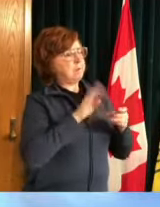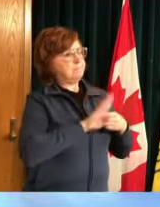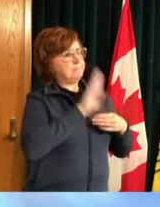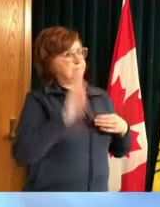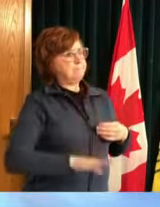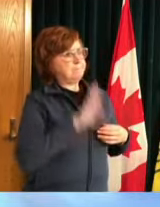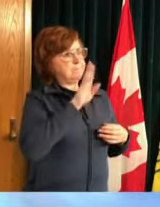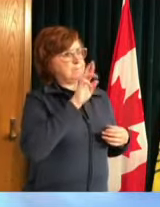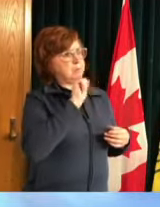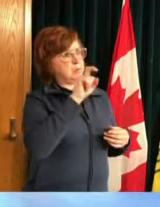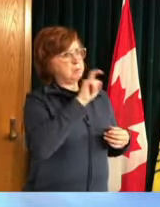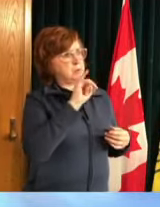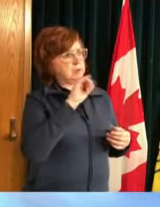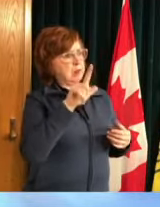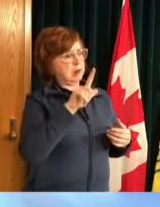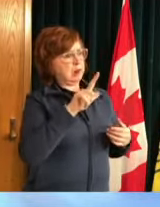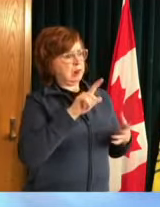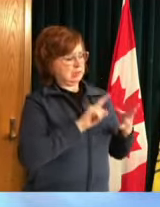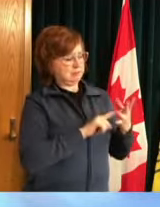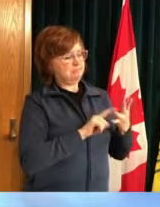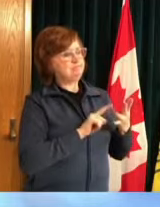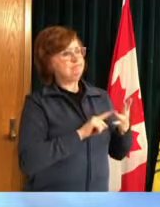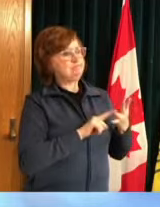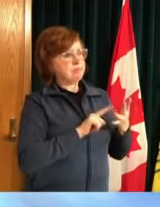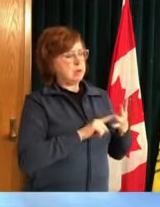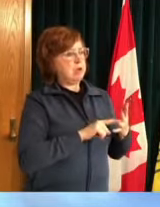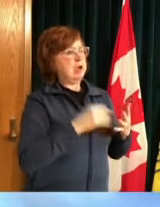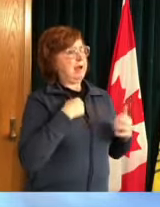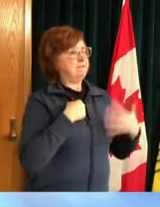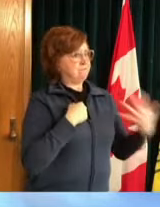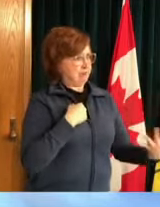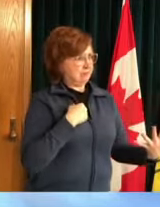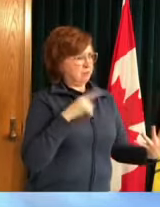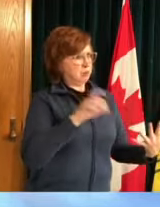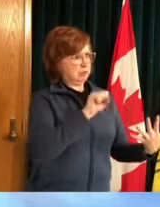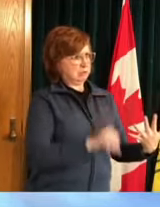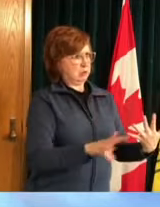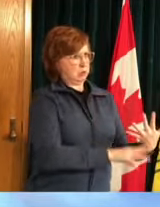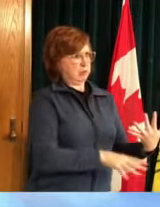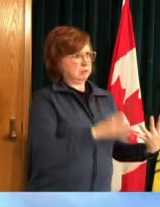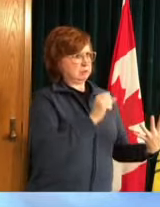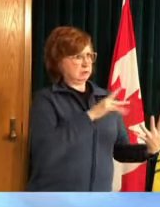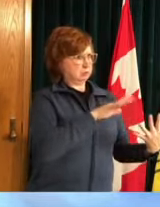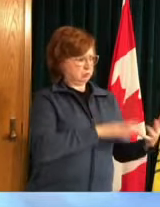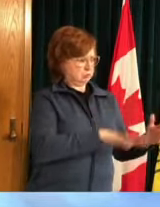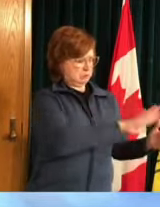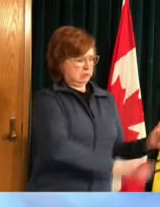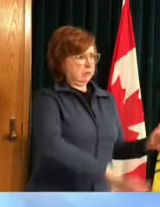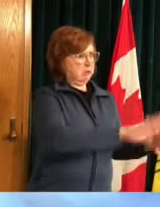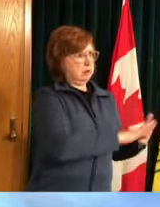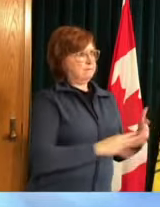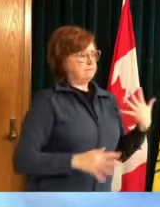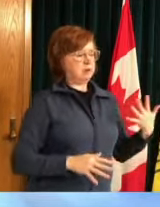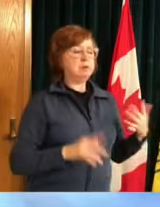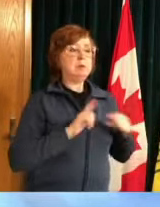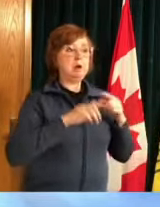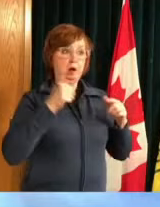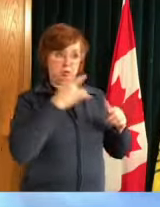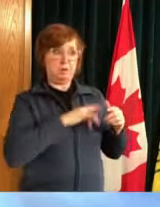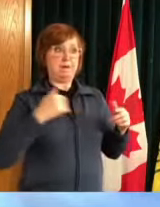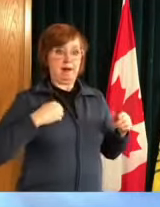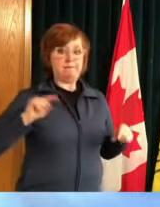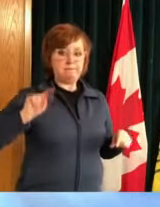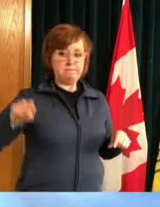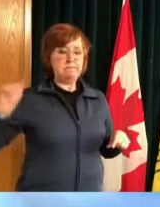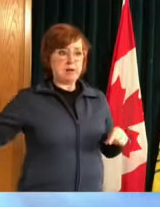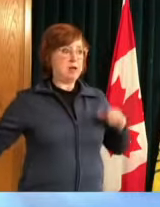canada and all over western canada but this is the first time we have identified it in saskatchewan and then again it speaks